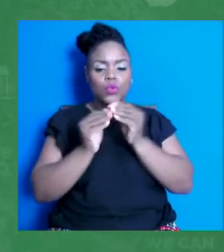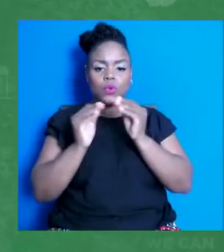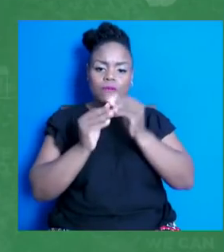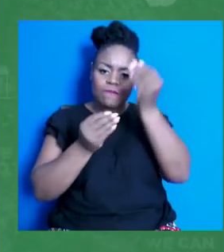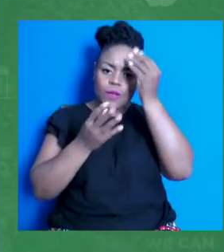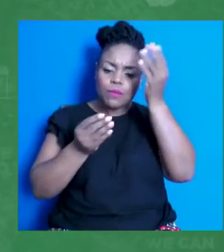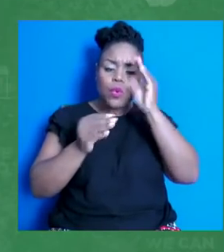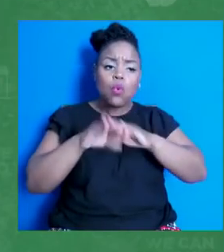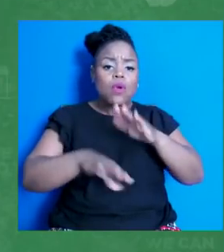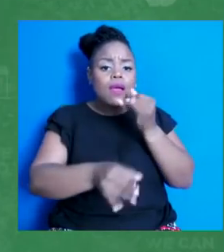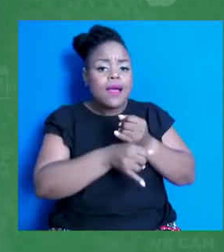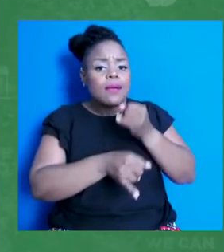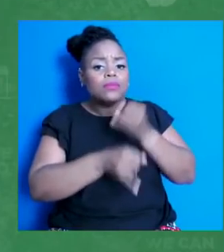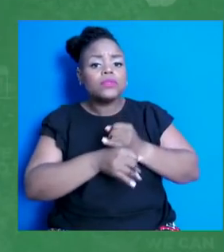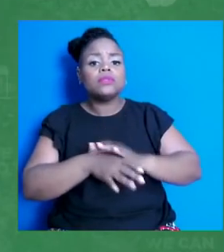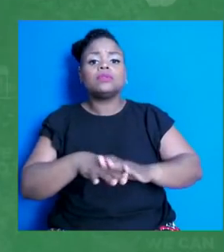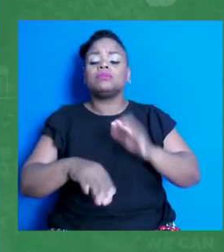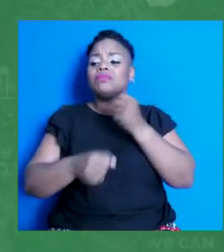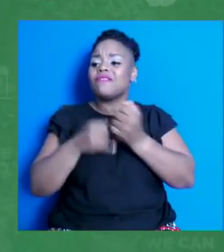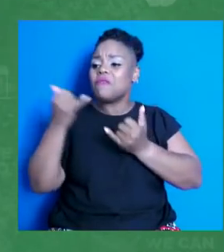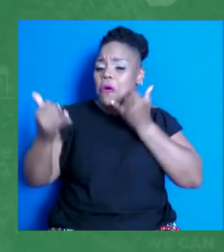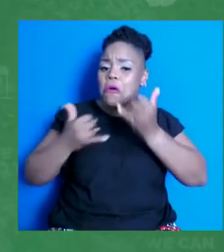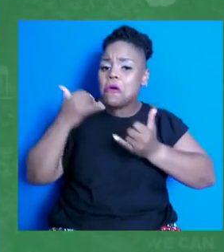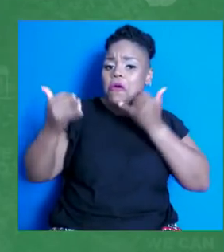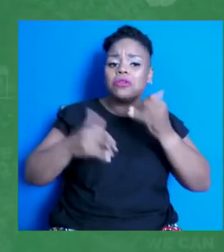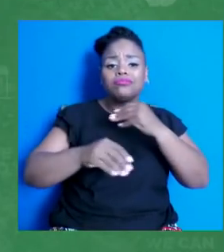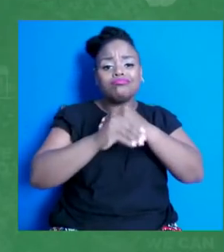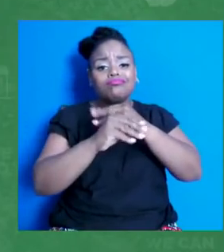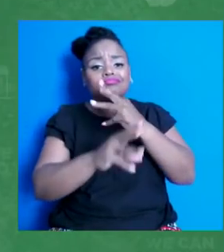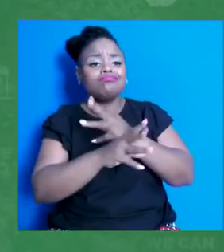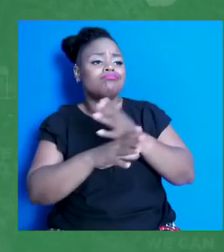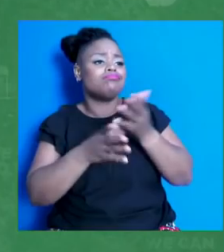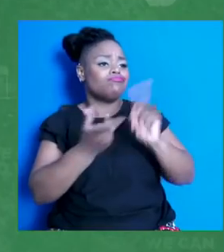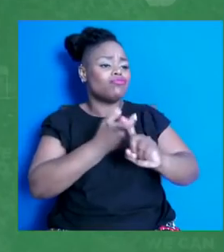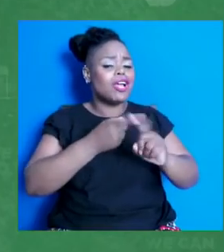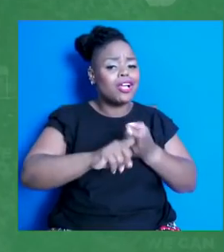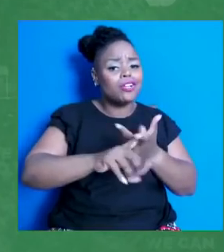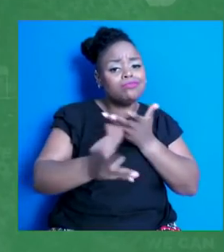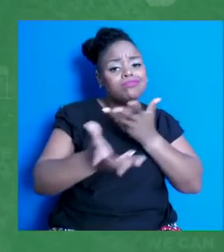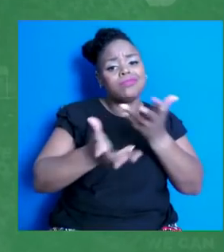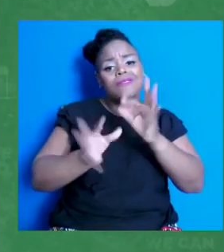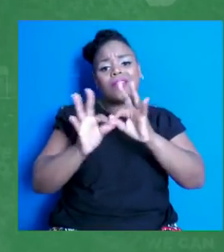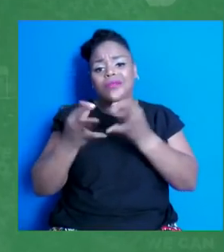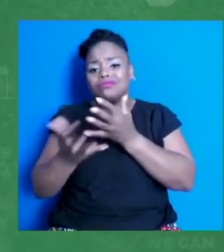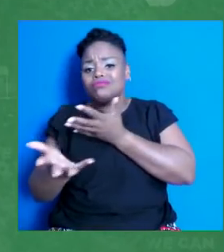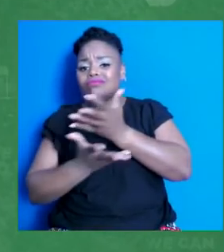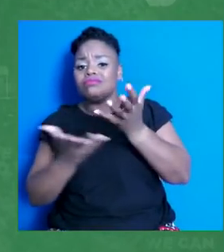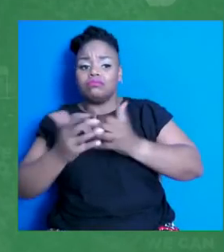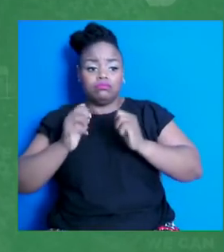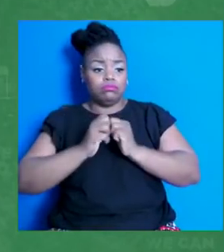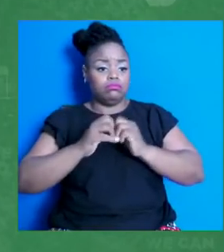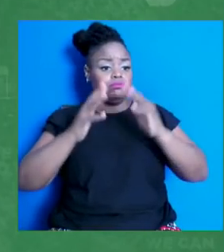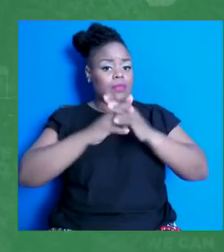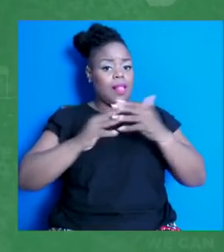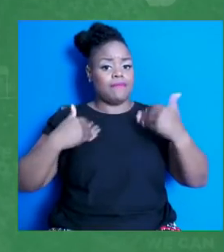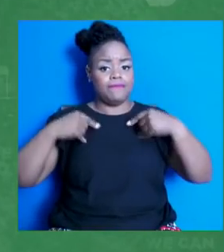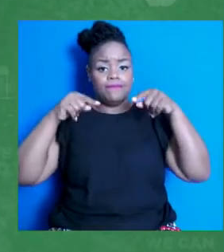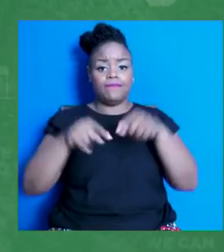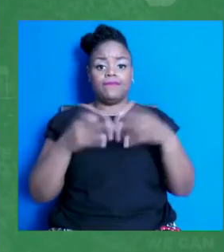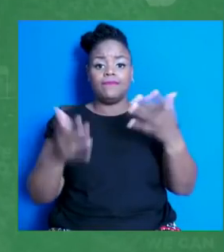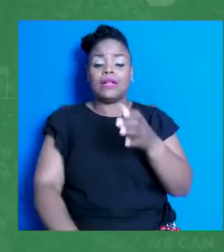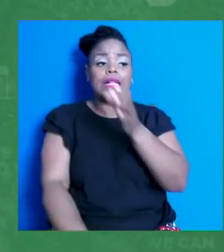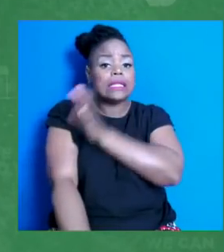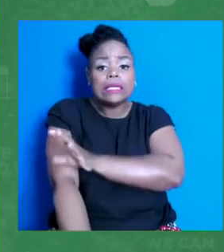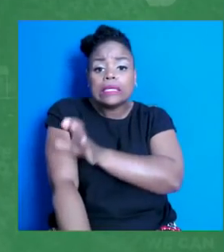talk with their friends and family and host pop-up clinics, clinics, which are great. In fact, last week, President